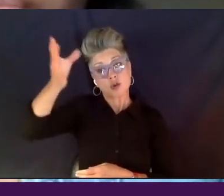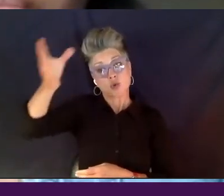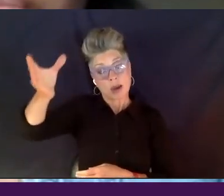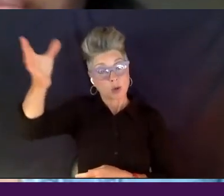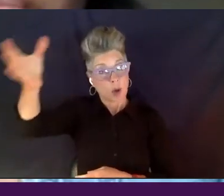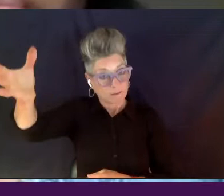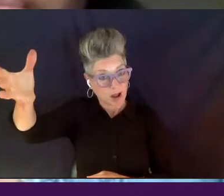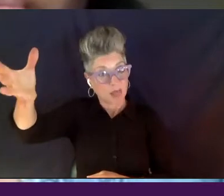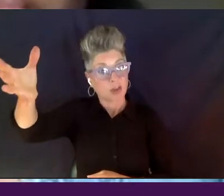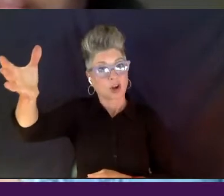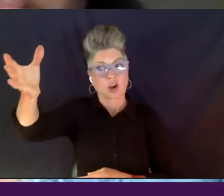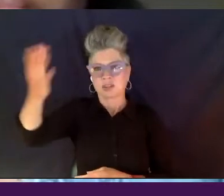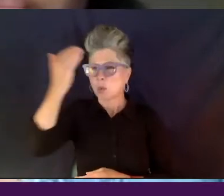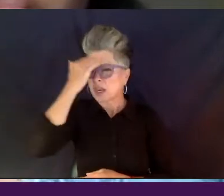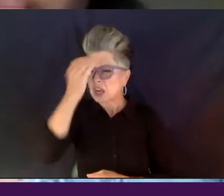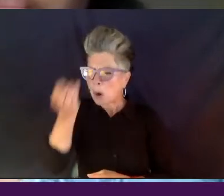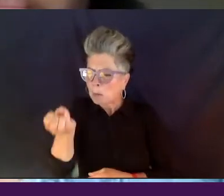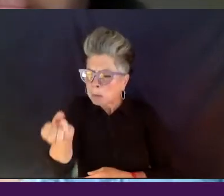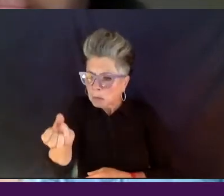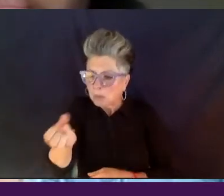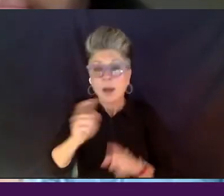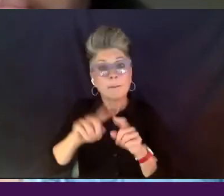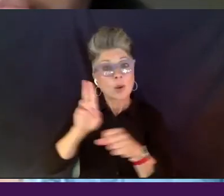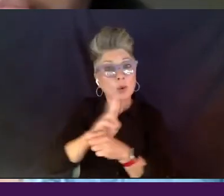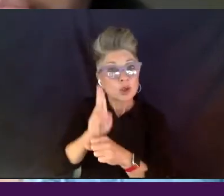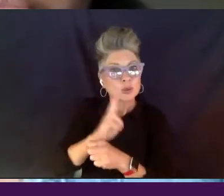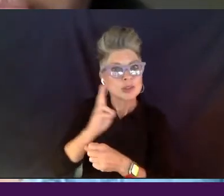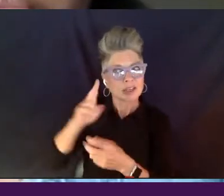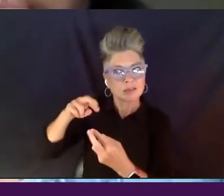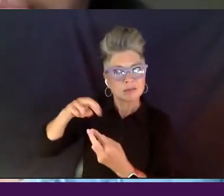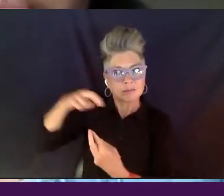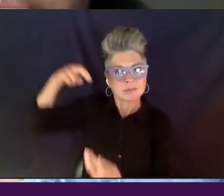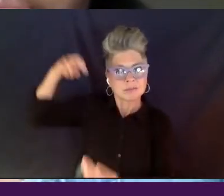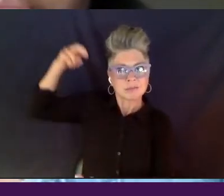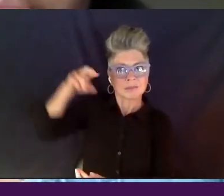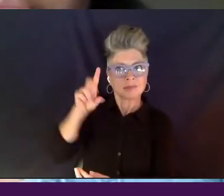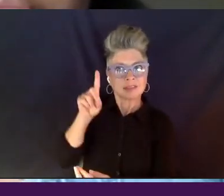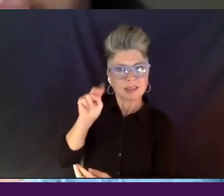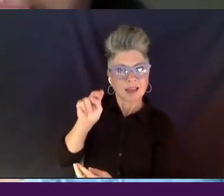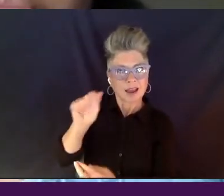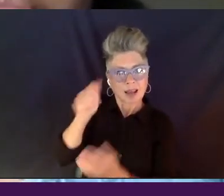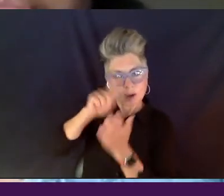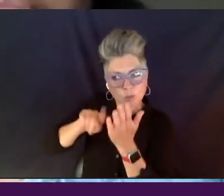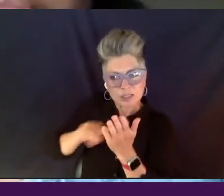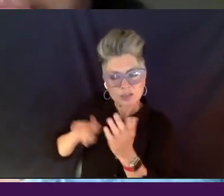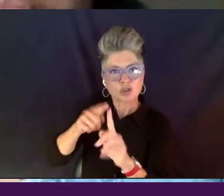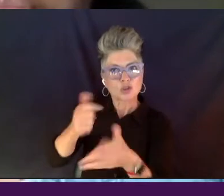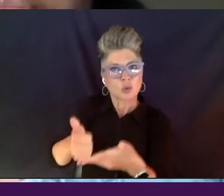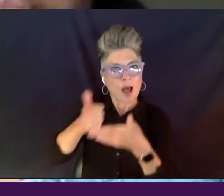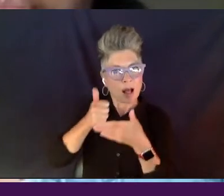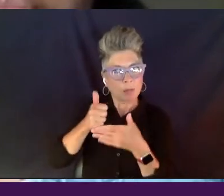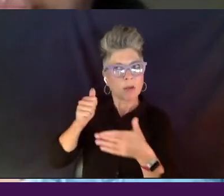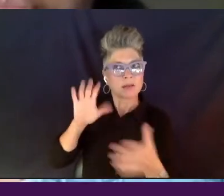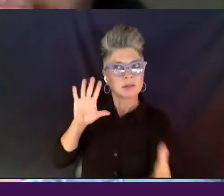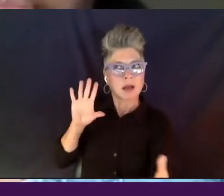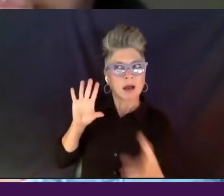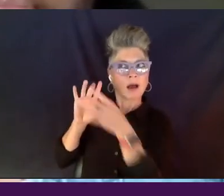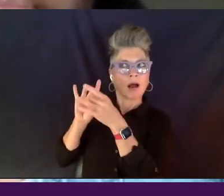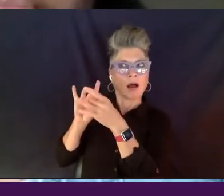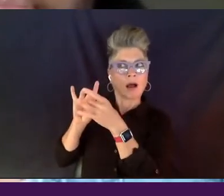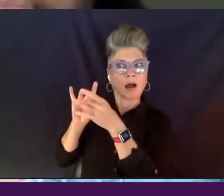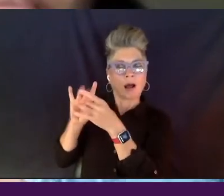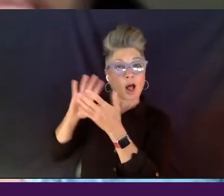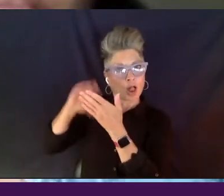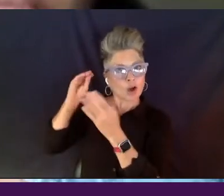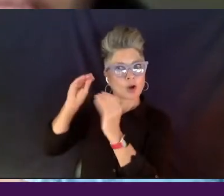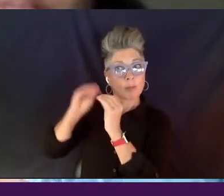we're using DNA research to make connections and hopefully that'll, that'll help us learn more about our family, potentially going all